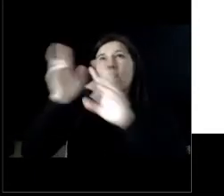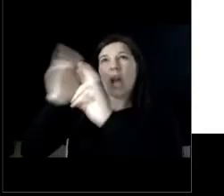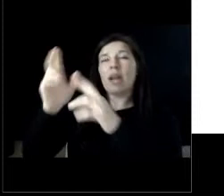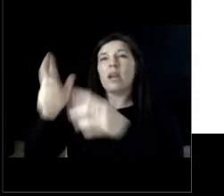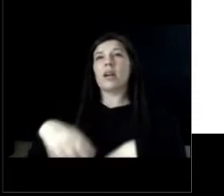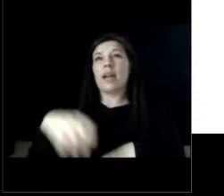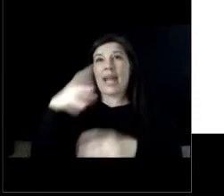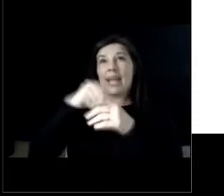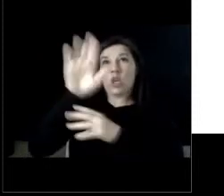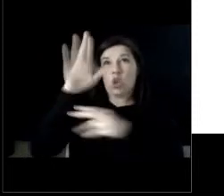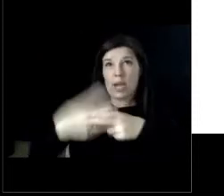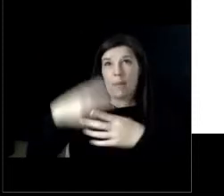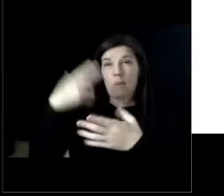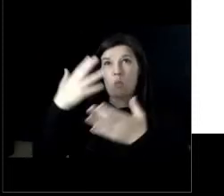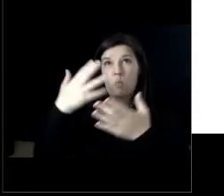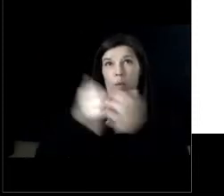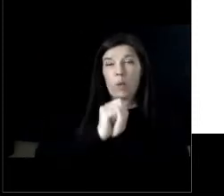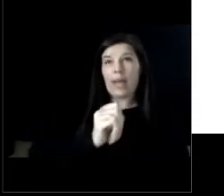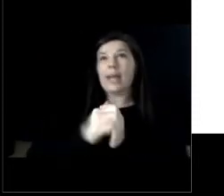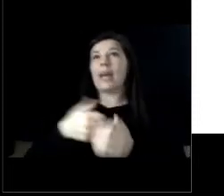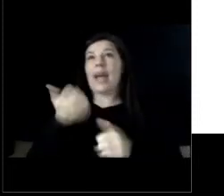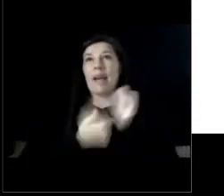we pray let every heart say amen amen